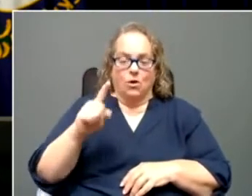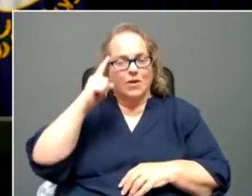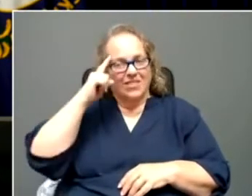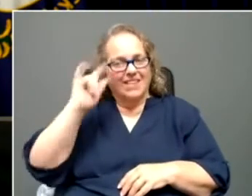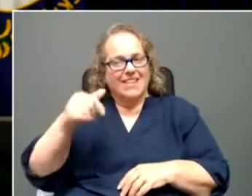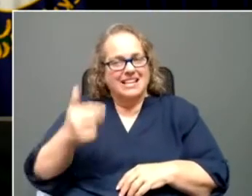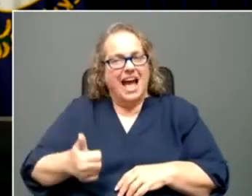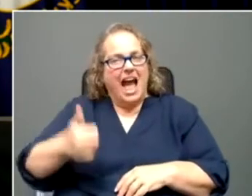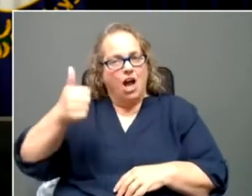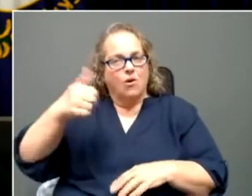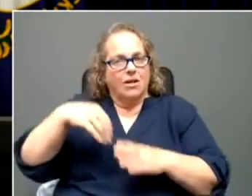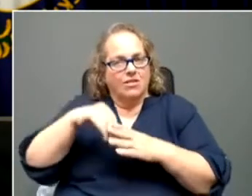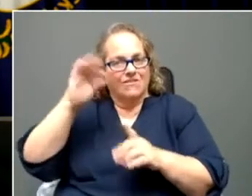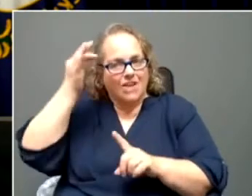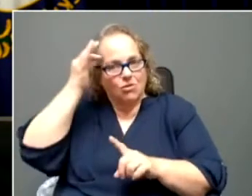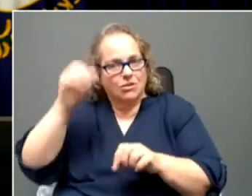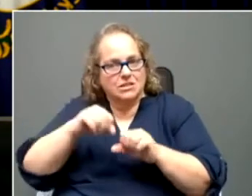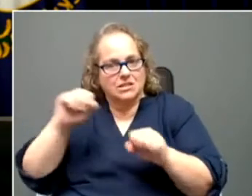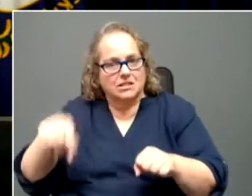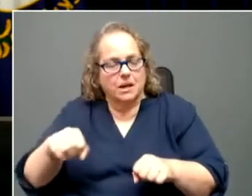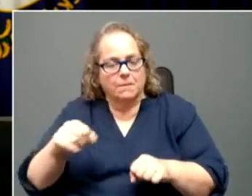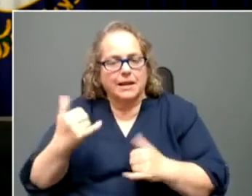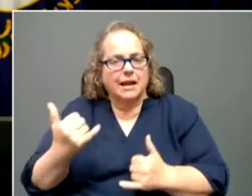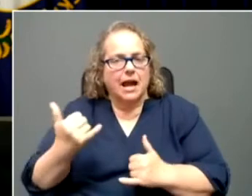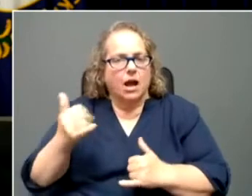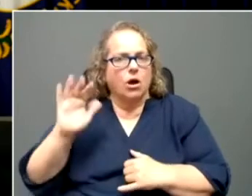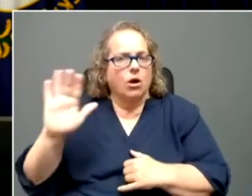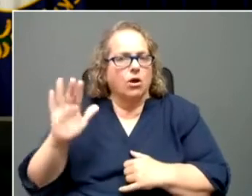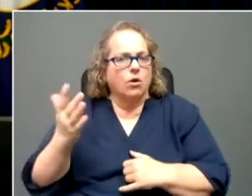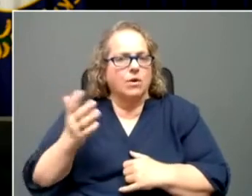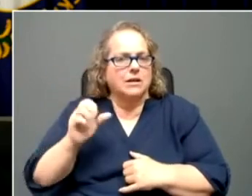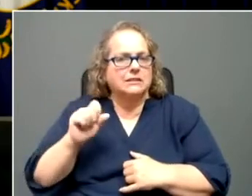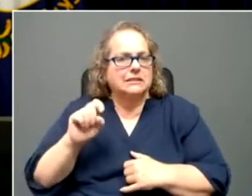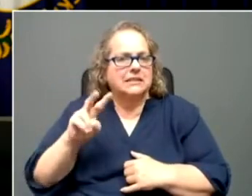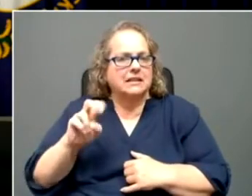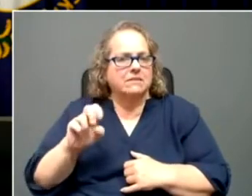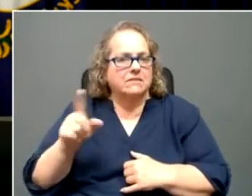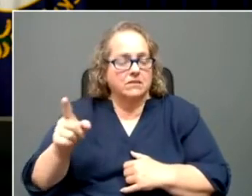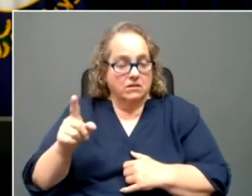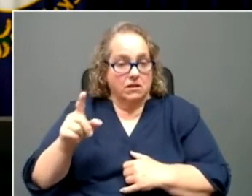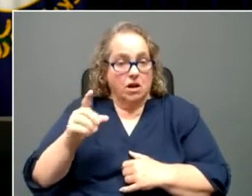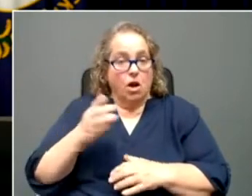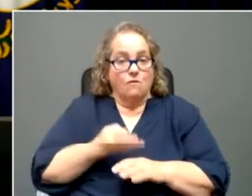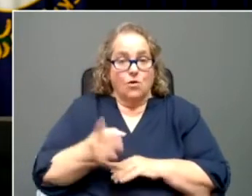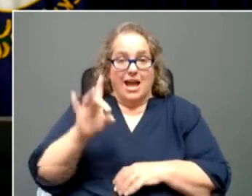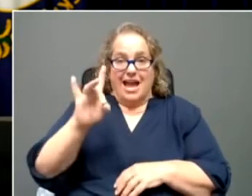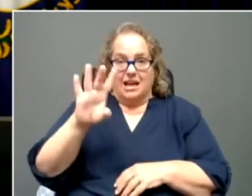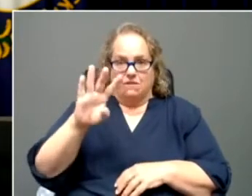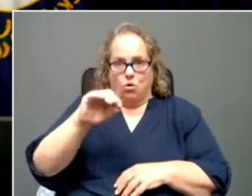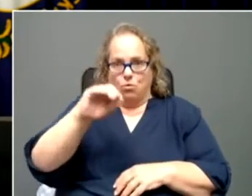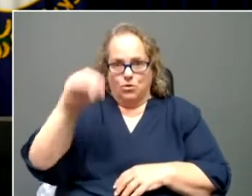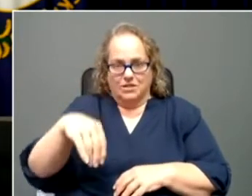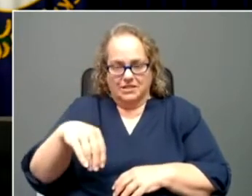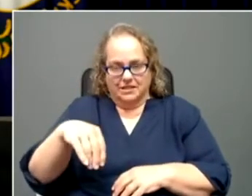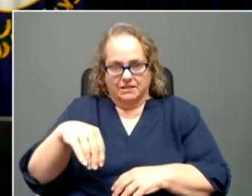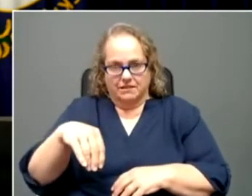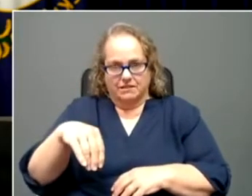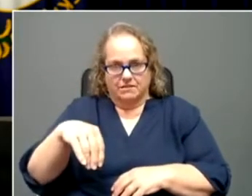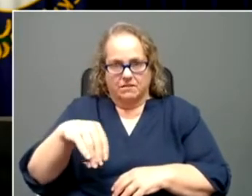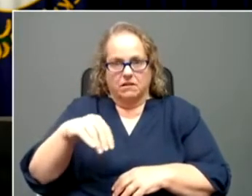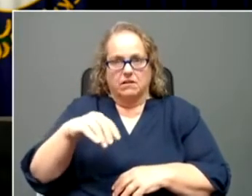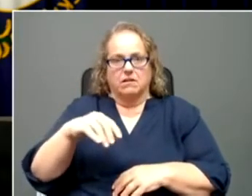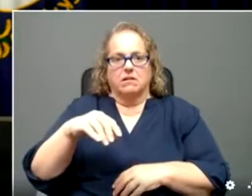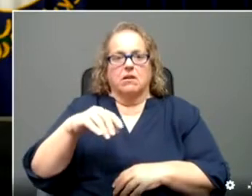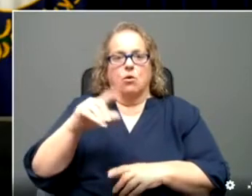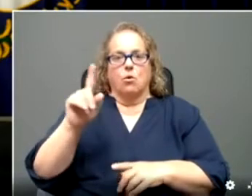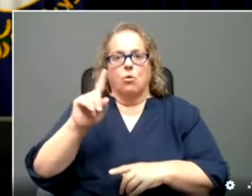over 65. How high is that now, Steve? So over 84% in what, uh, the federal government is